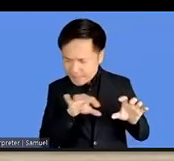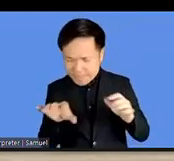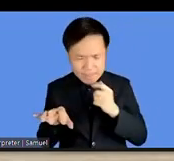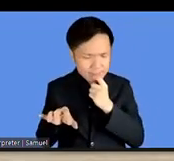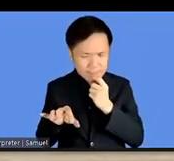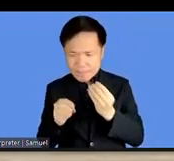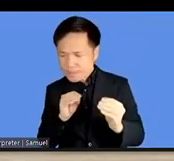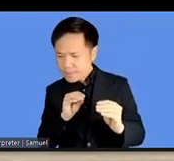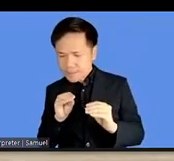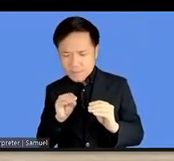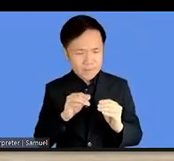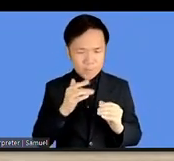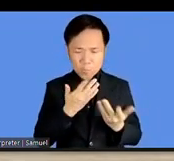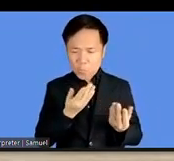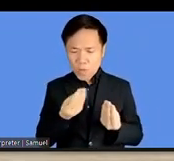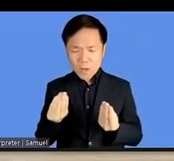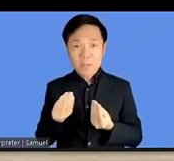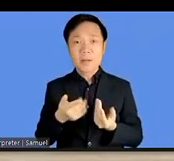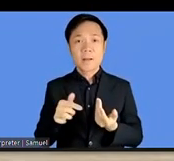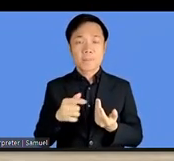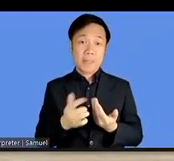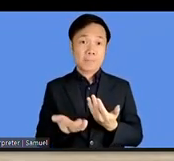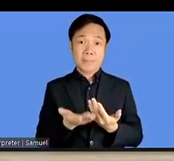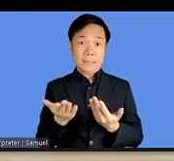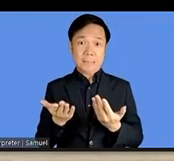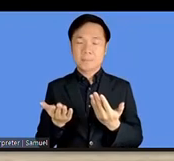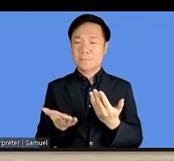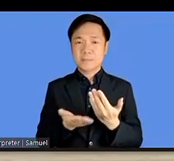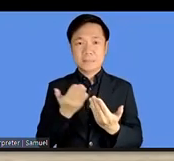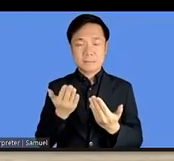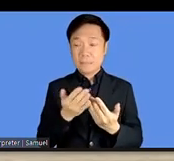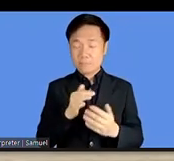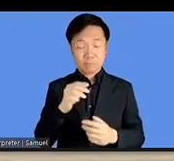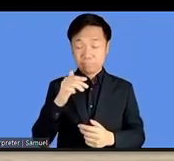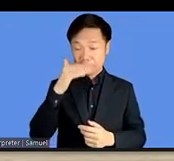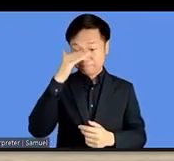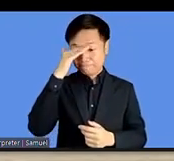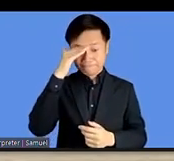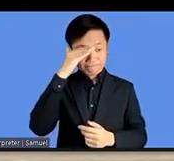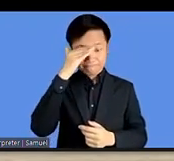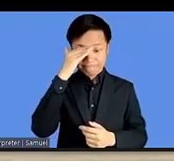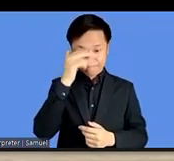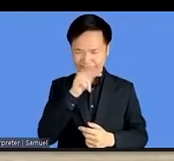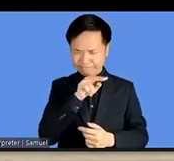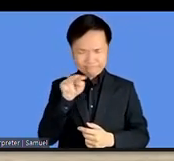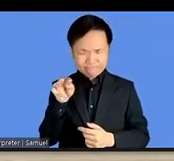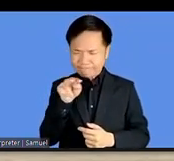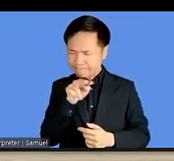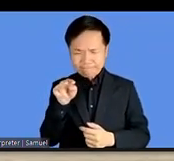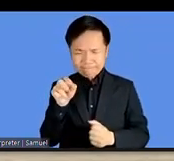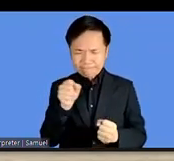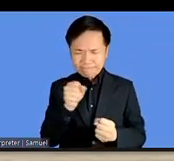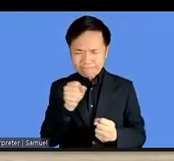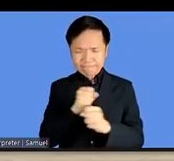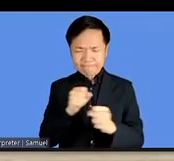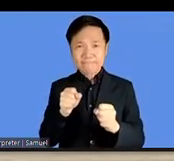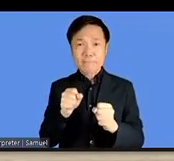that these are more accessible and there should be a accessibility statement